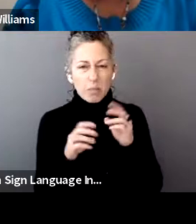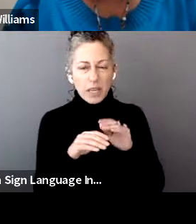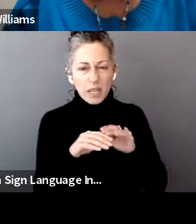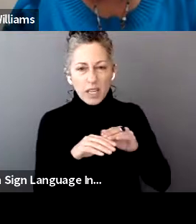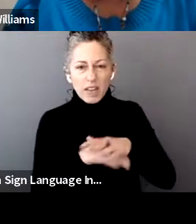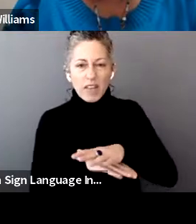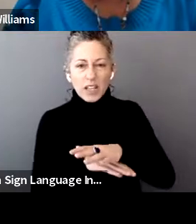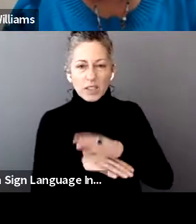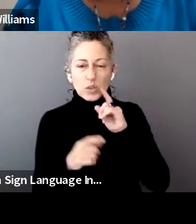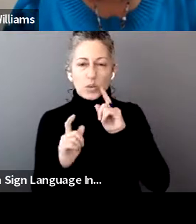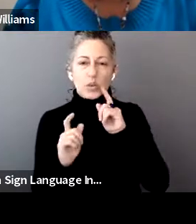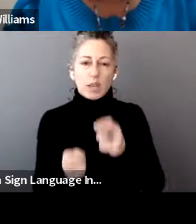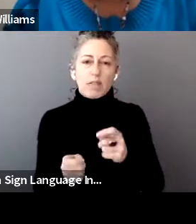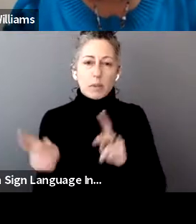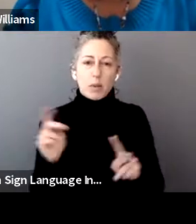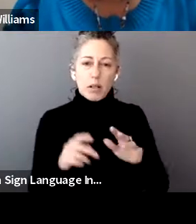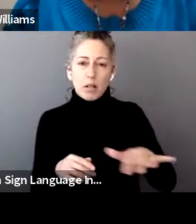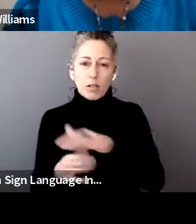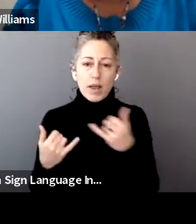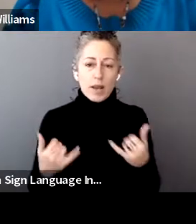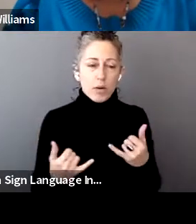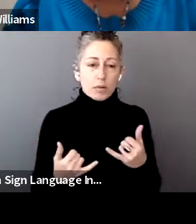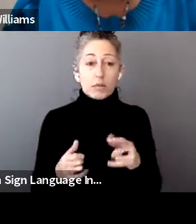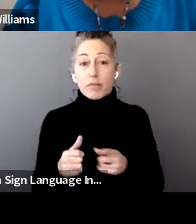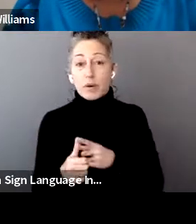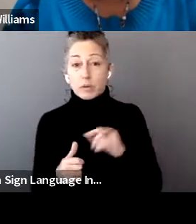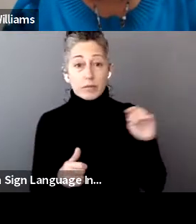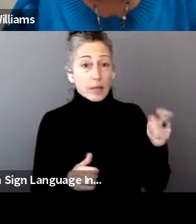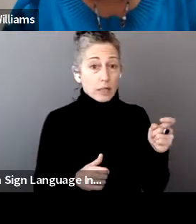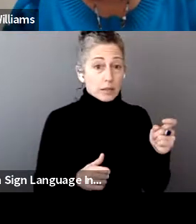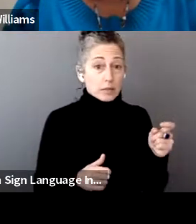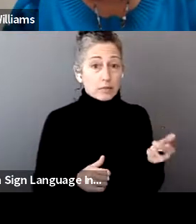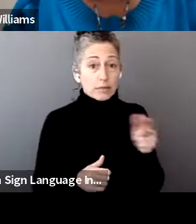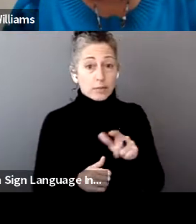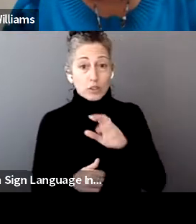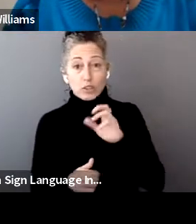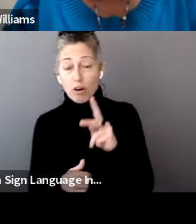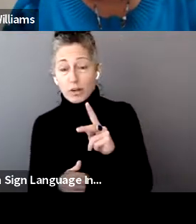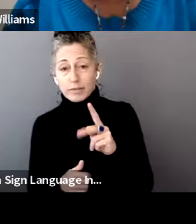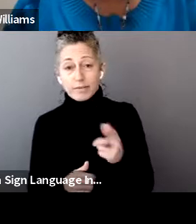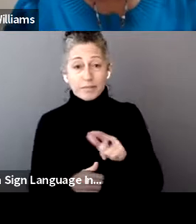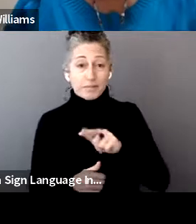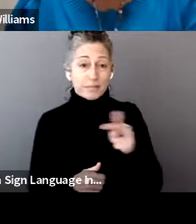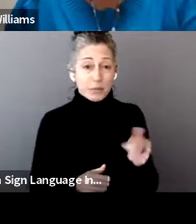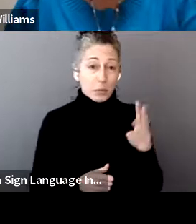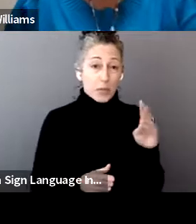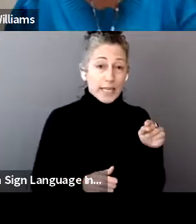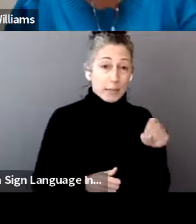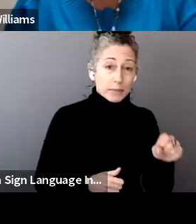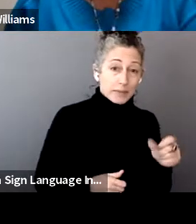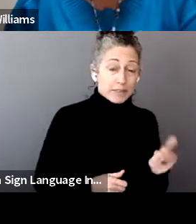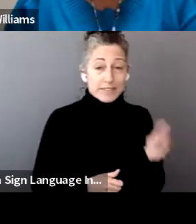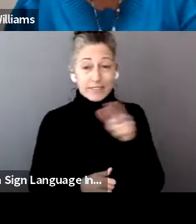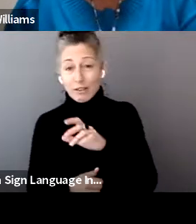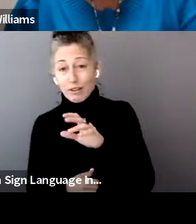We're going to begin with Ms. Fox, then Ms. Stark, Ms. Ms. Frizzell, and Ms. Oliver